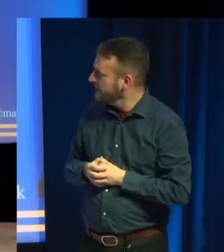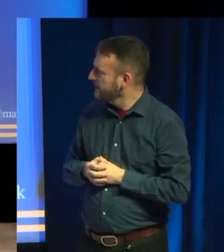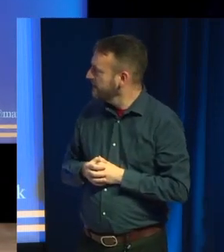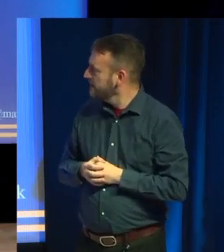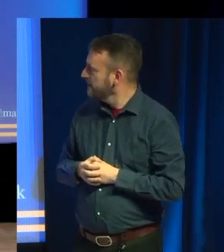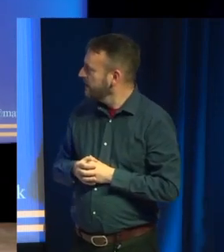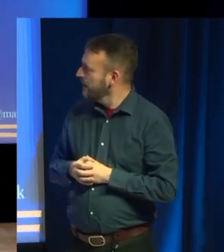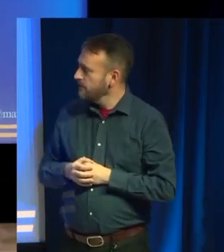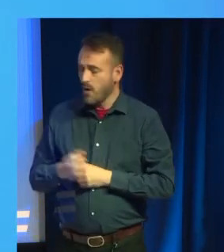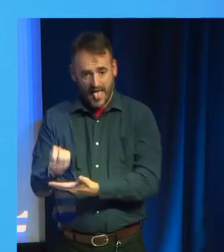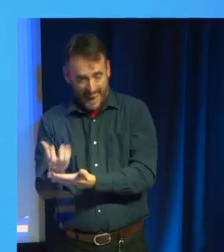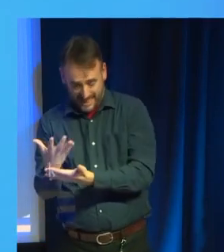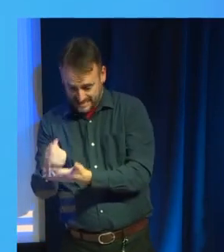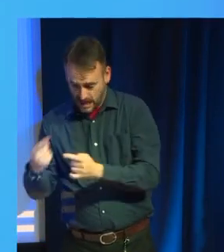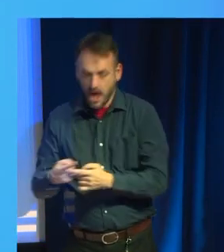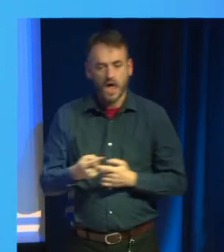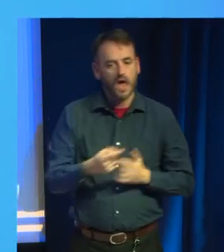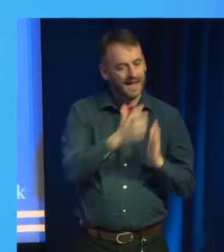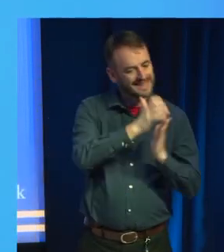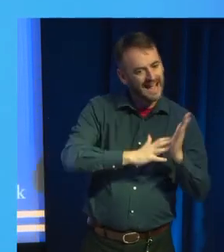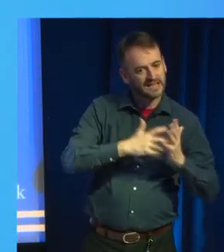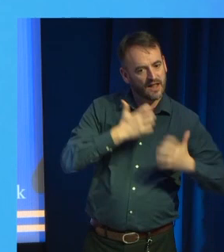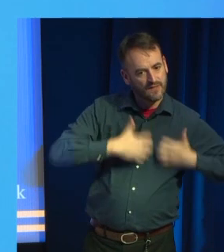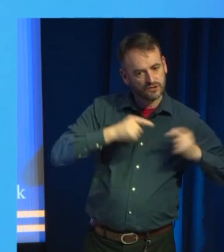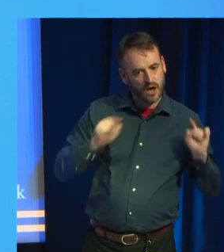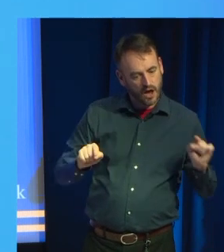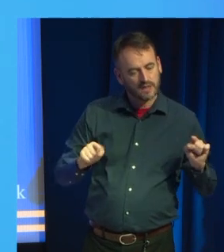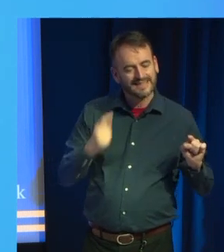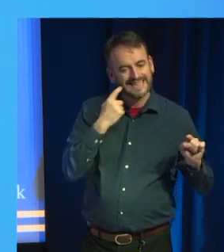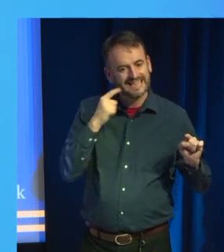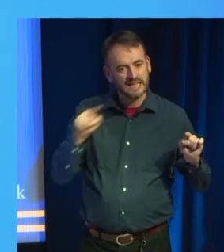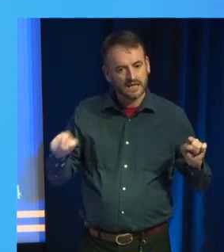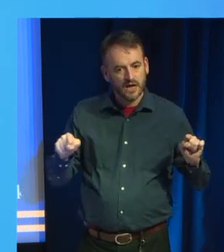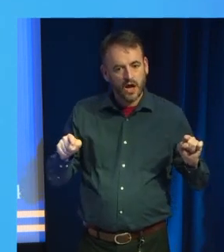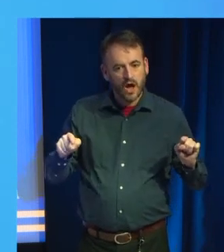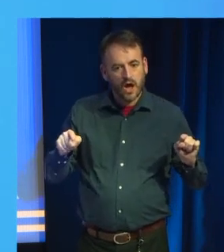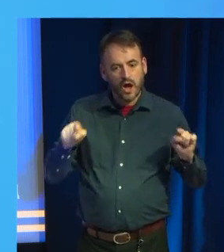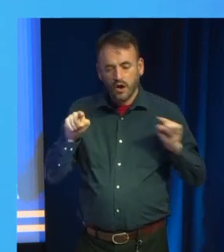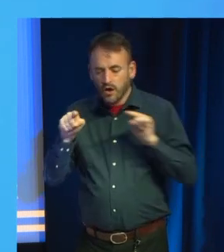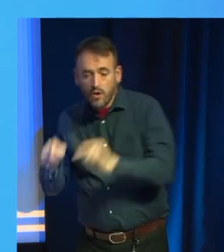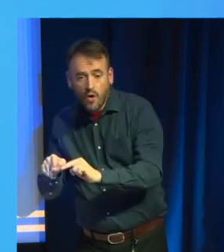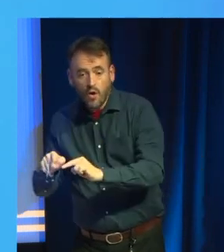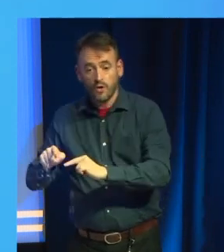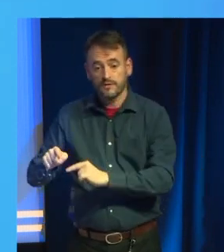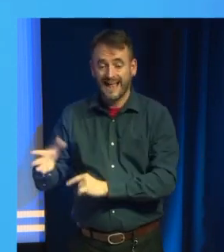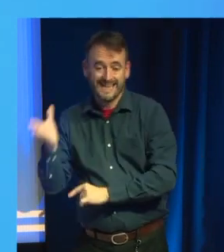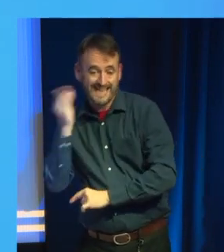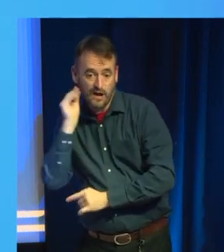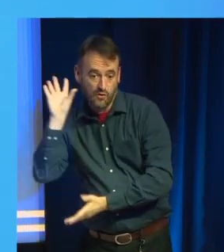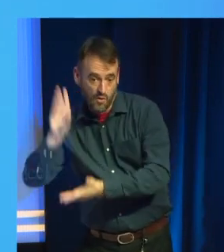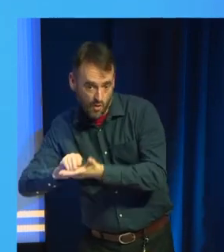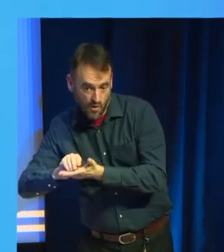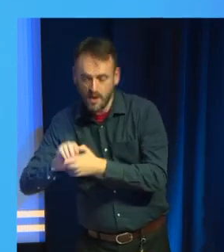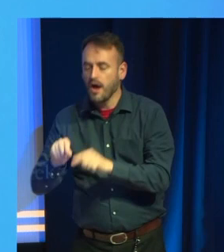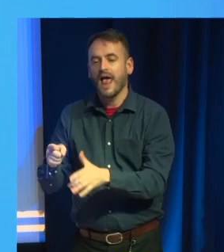is comparatively easy, because the parser is something that you don't have to do. Alexa is doing that for you. You just have to write very long lists of